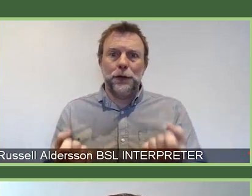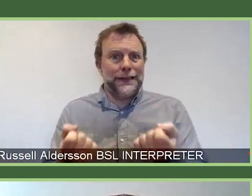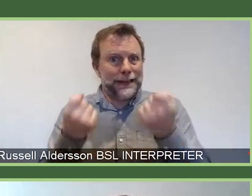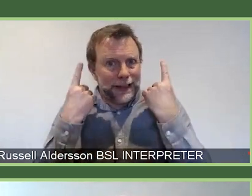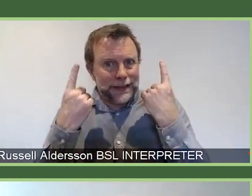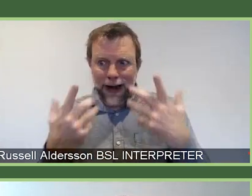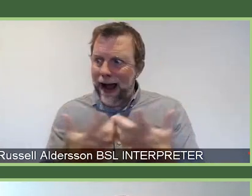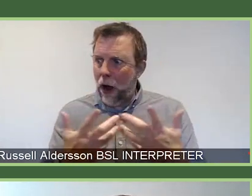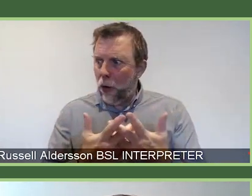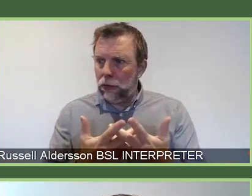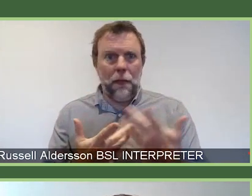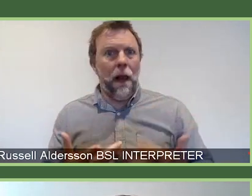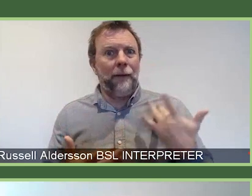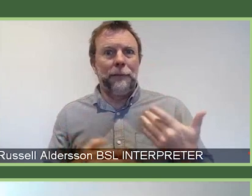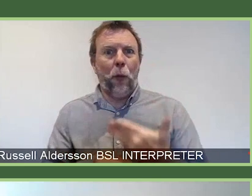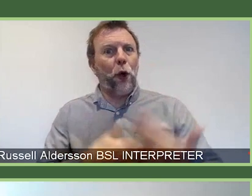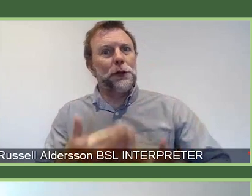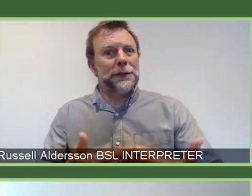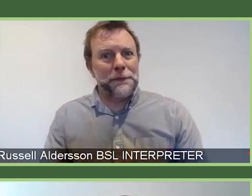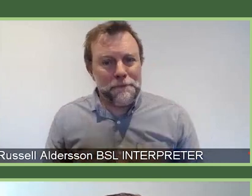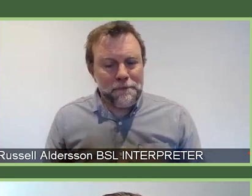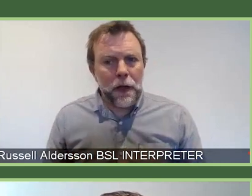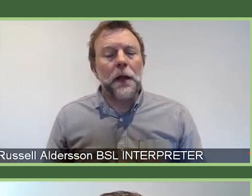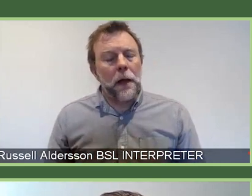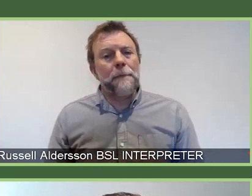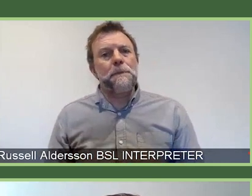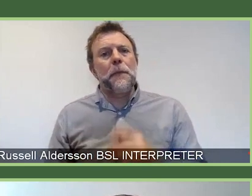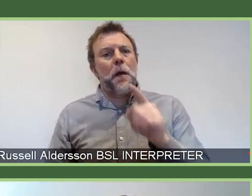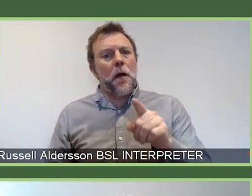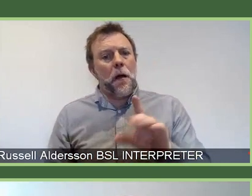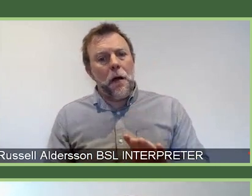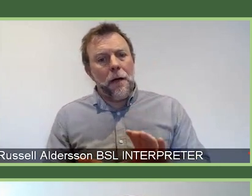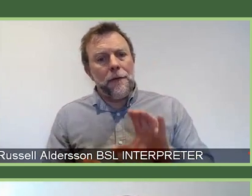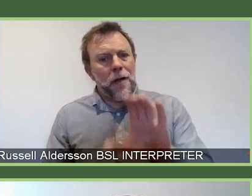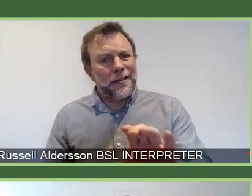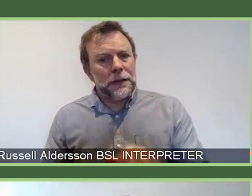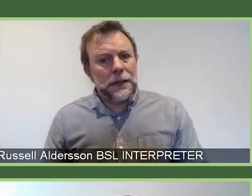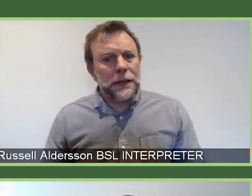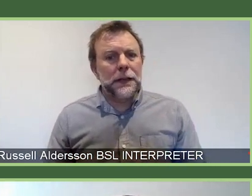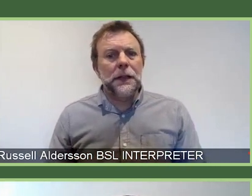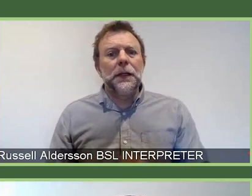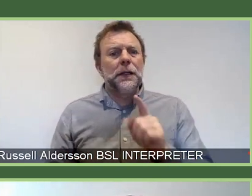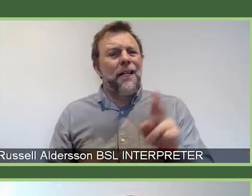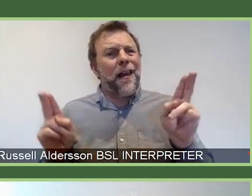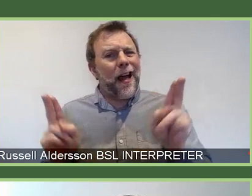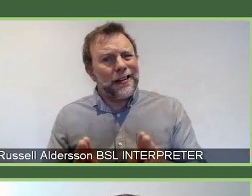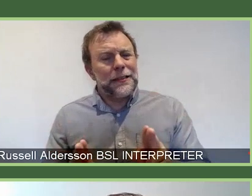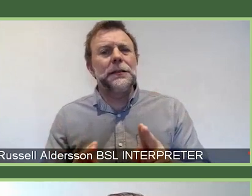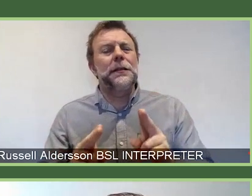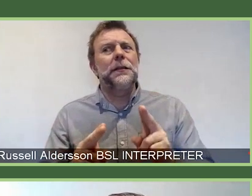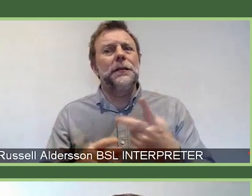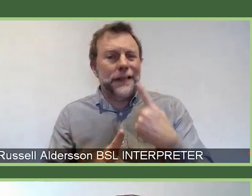works. Now, as other funders invest less into discovery research, think it becomes